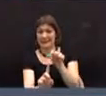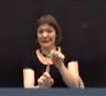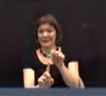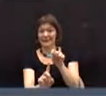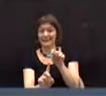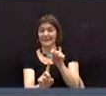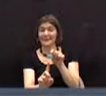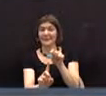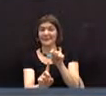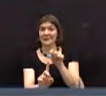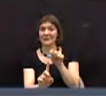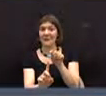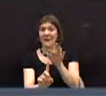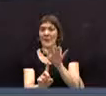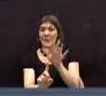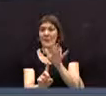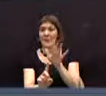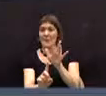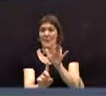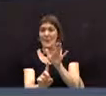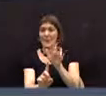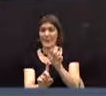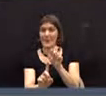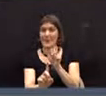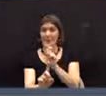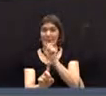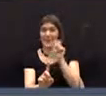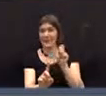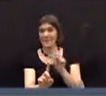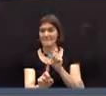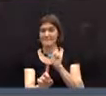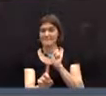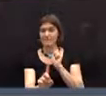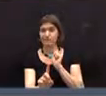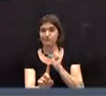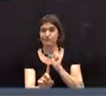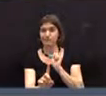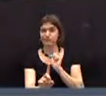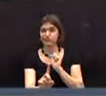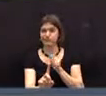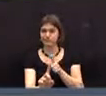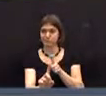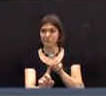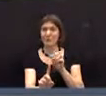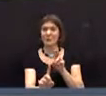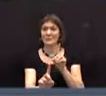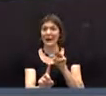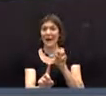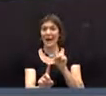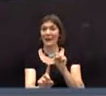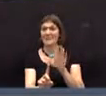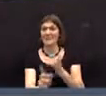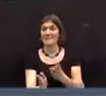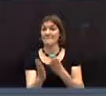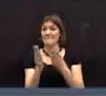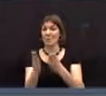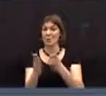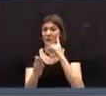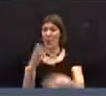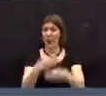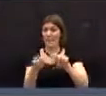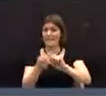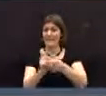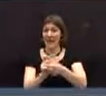question, which is, with regard to Mr. Dimes' motion to